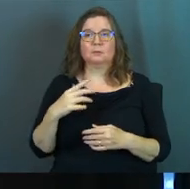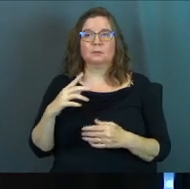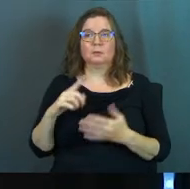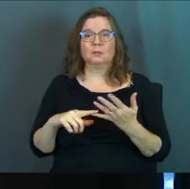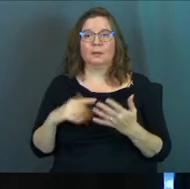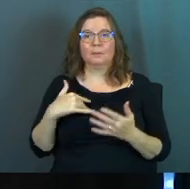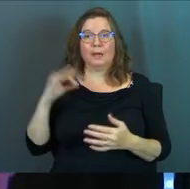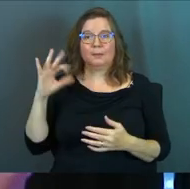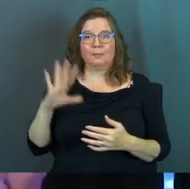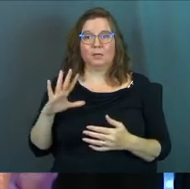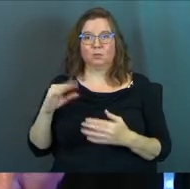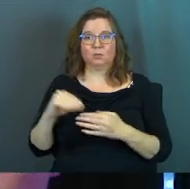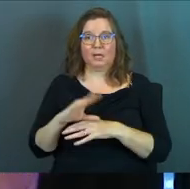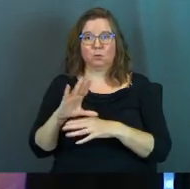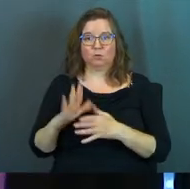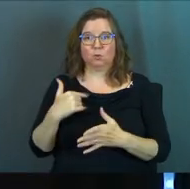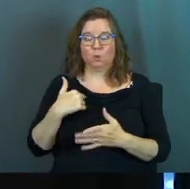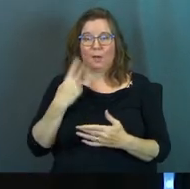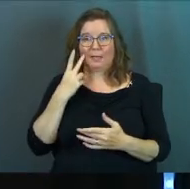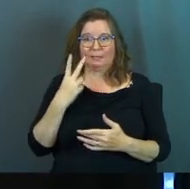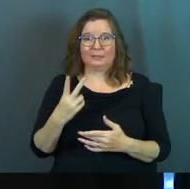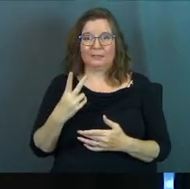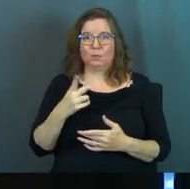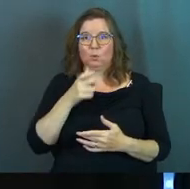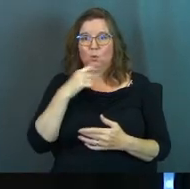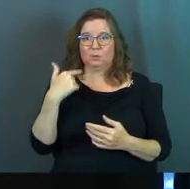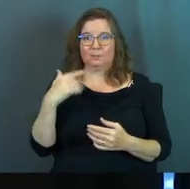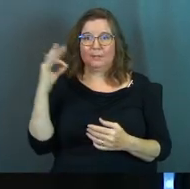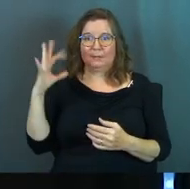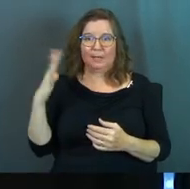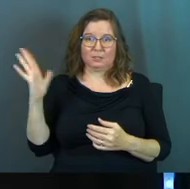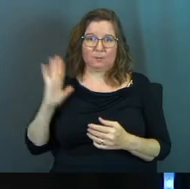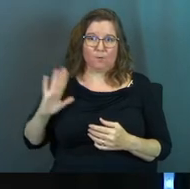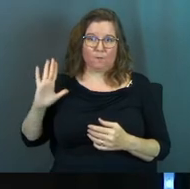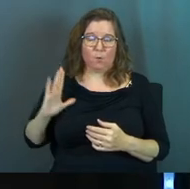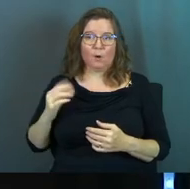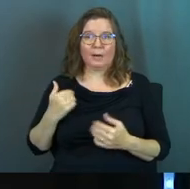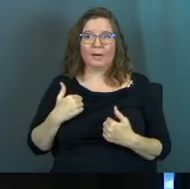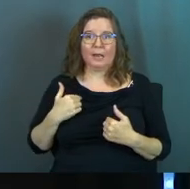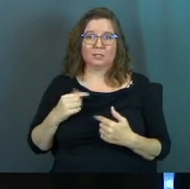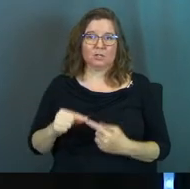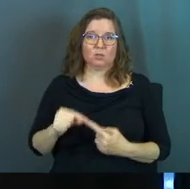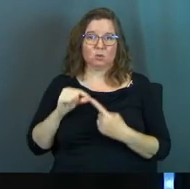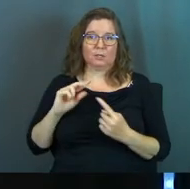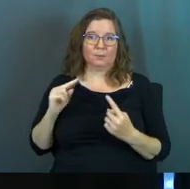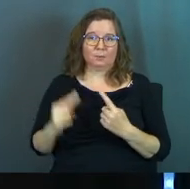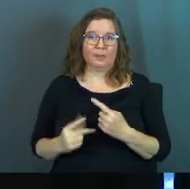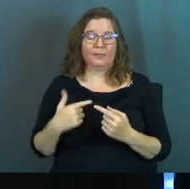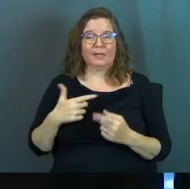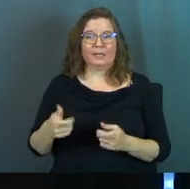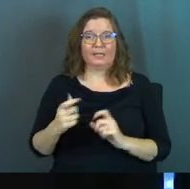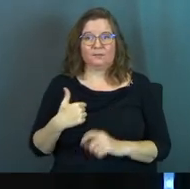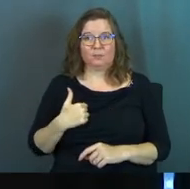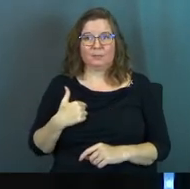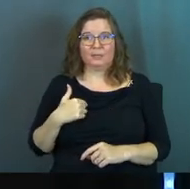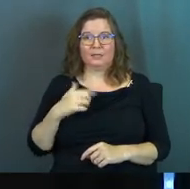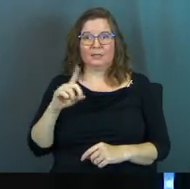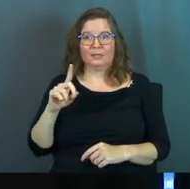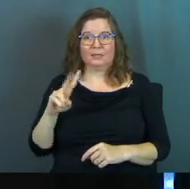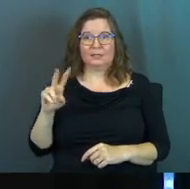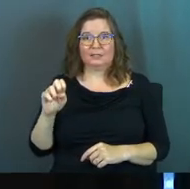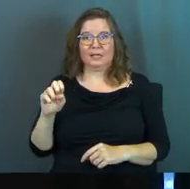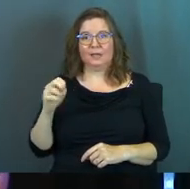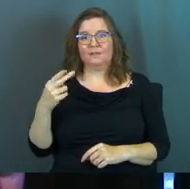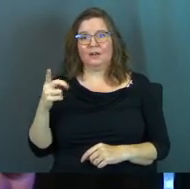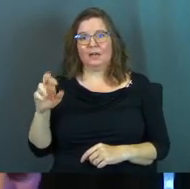It is my pastoral counselor who I see who's been a pastor before and has a unique perspective that he gives to me. It's Dave and